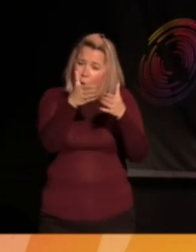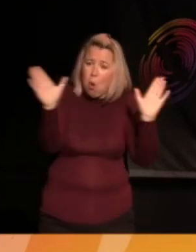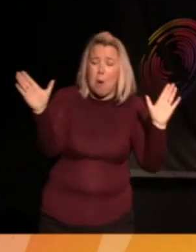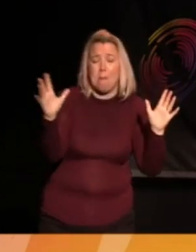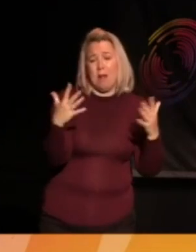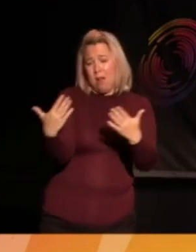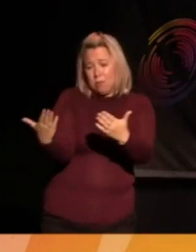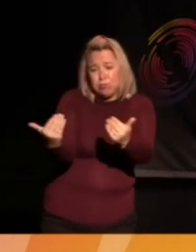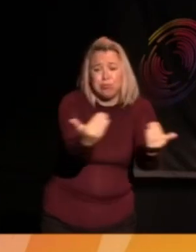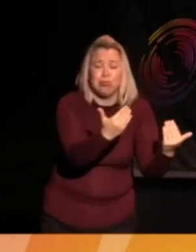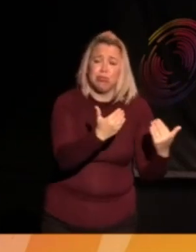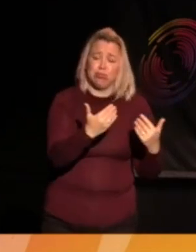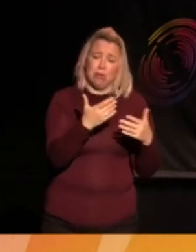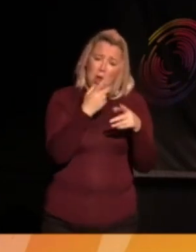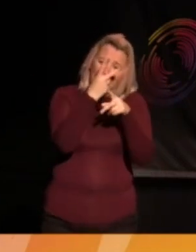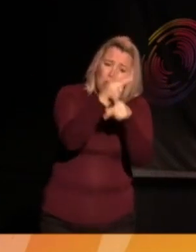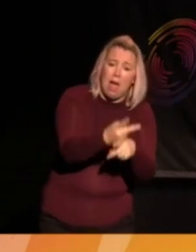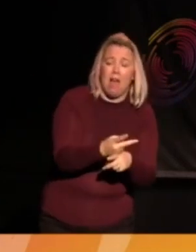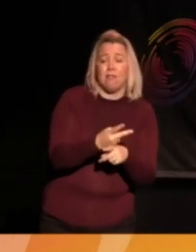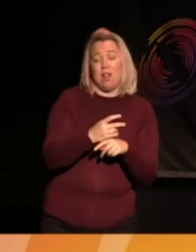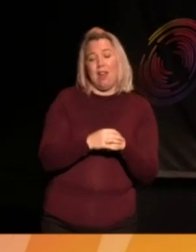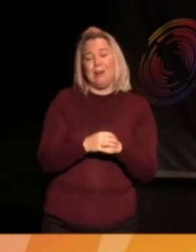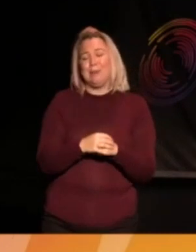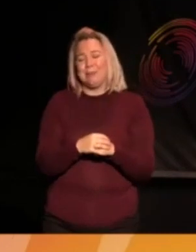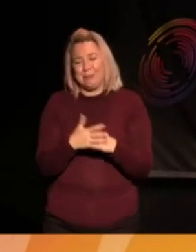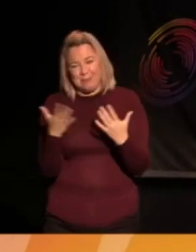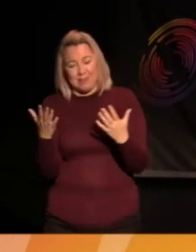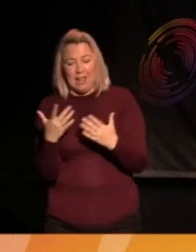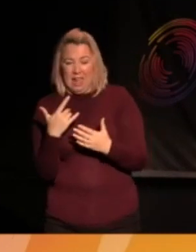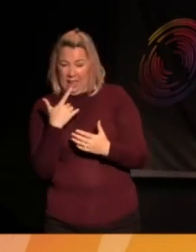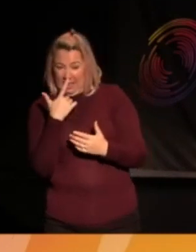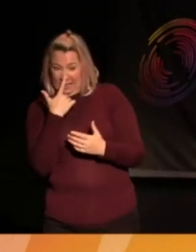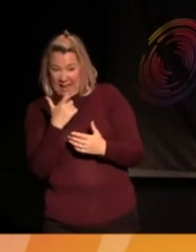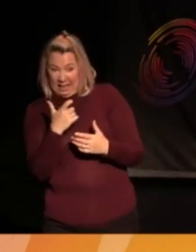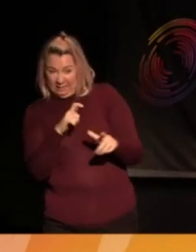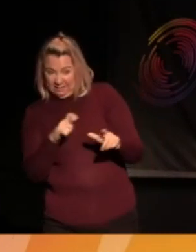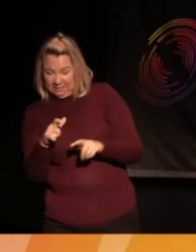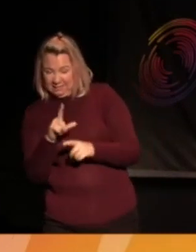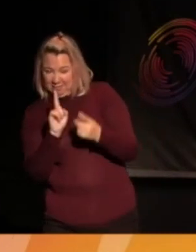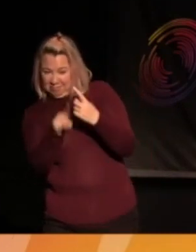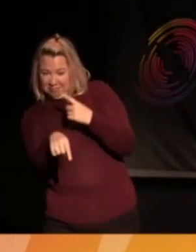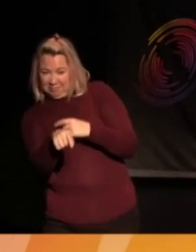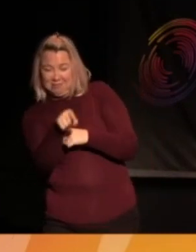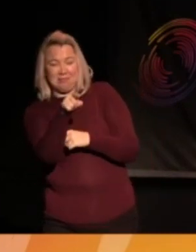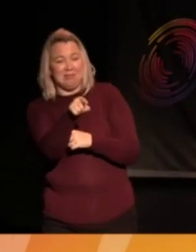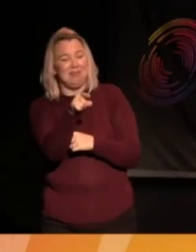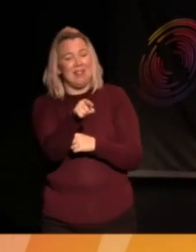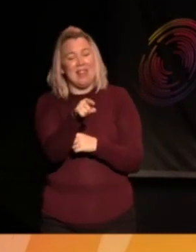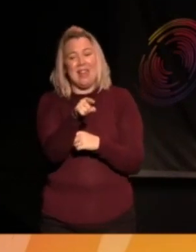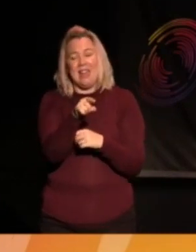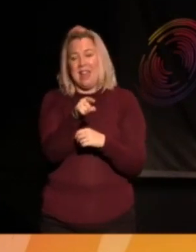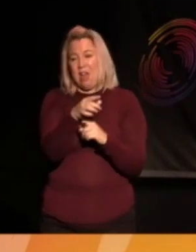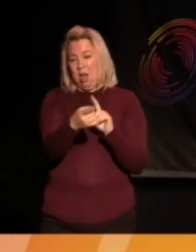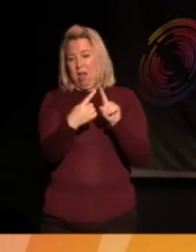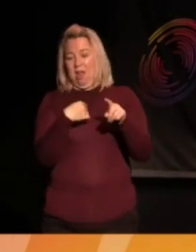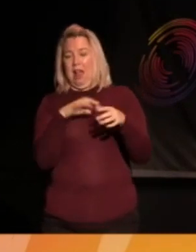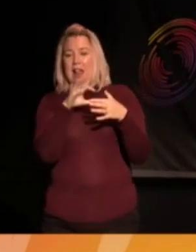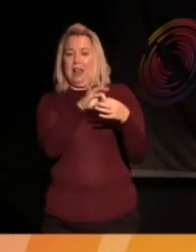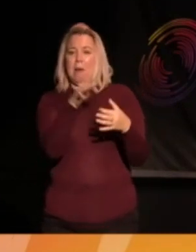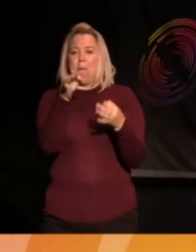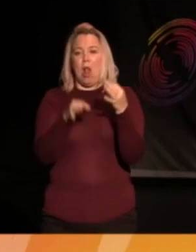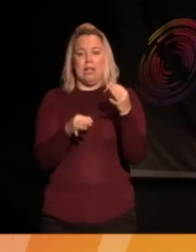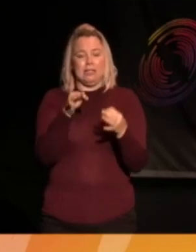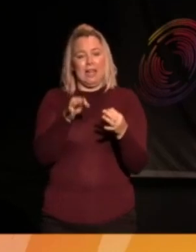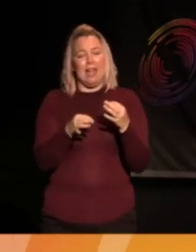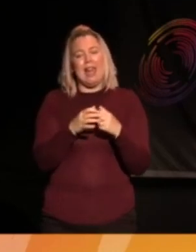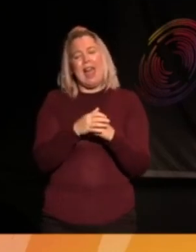I was to look. Thank you for what you said on the, if I could just take the point about politics. was probably